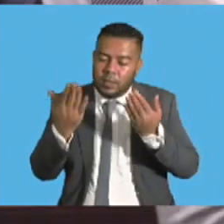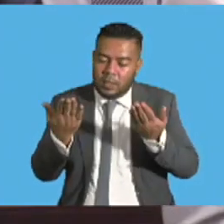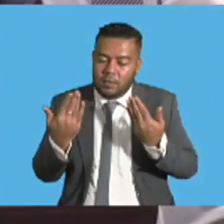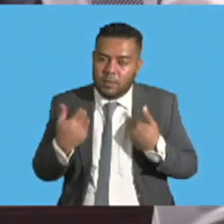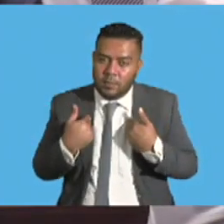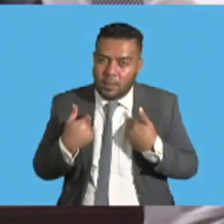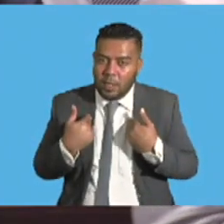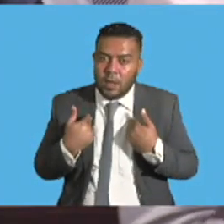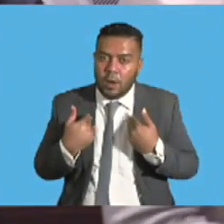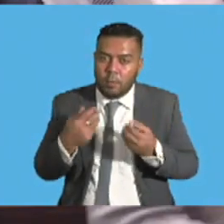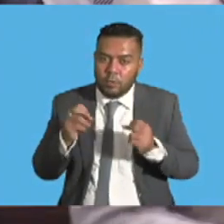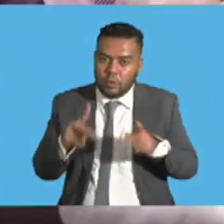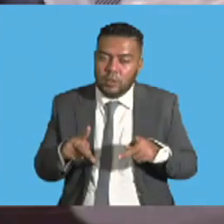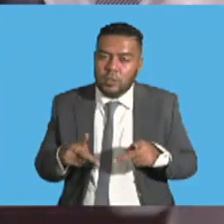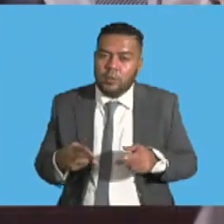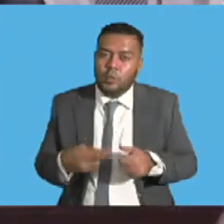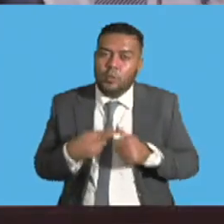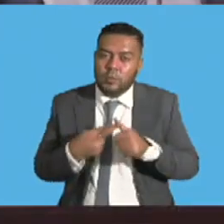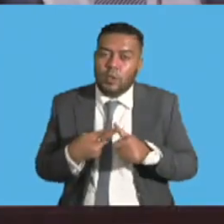respond to the question.